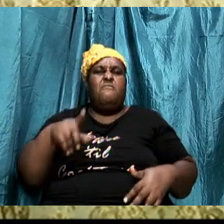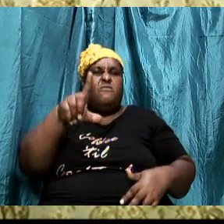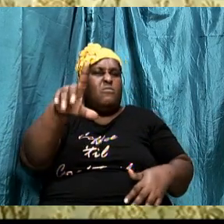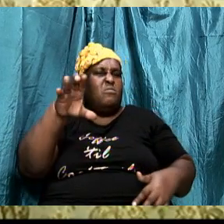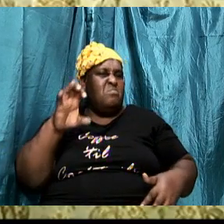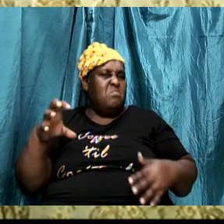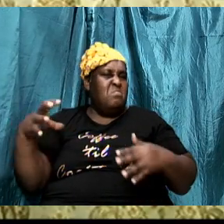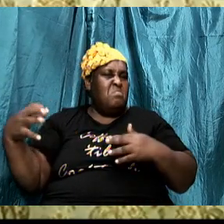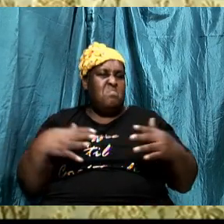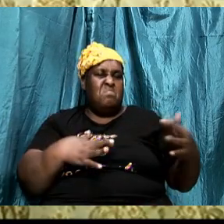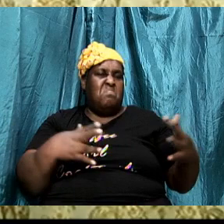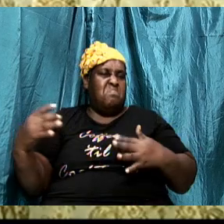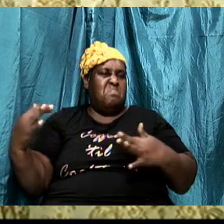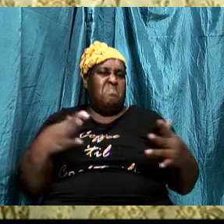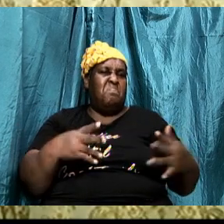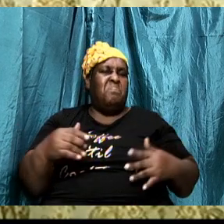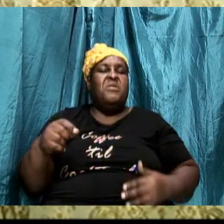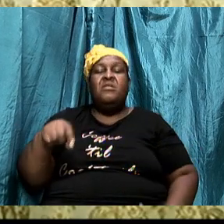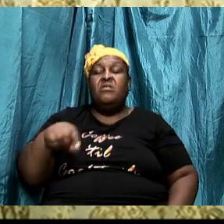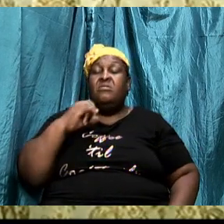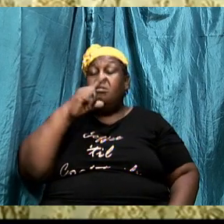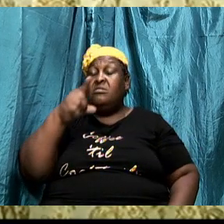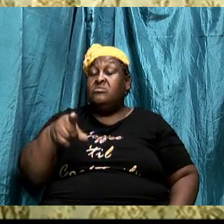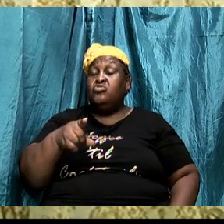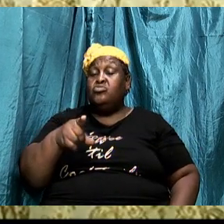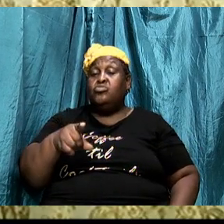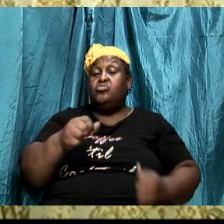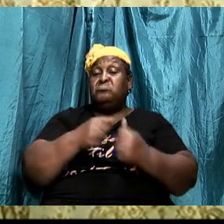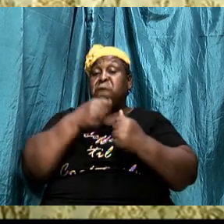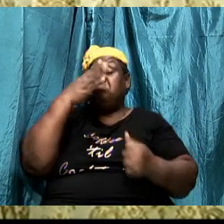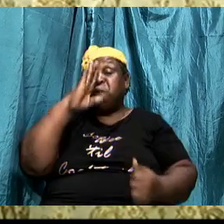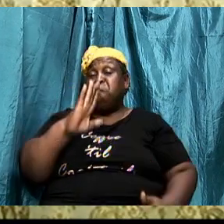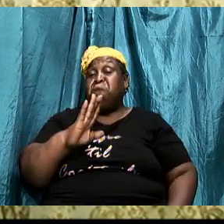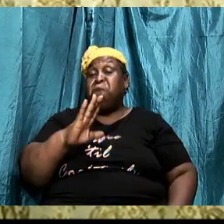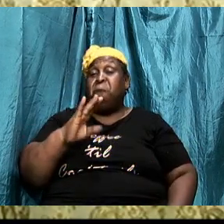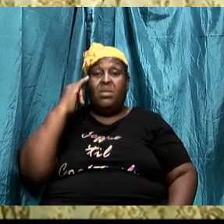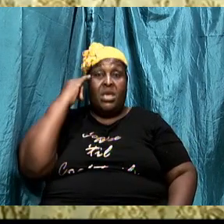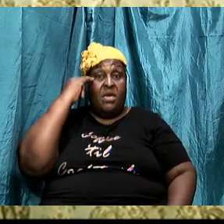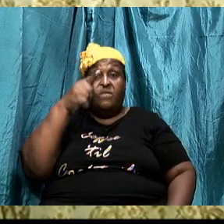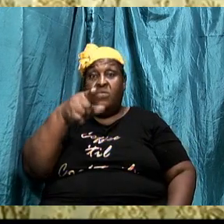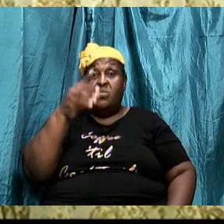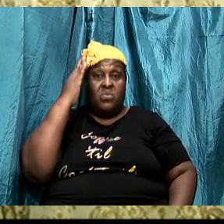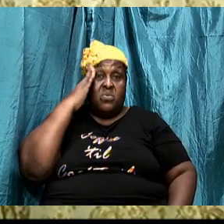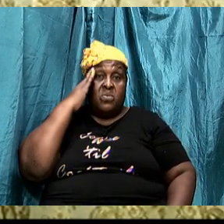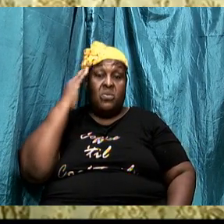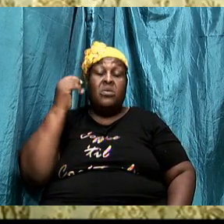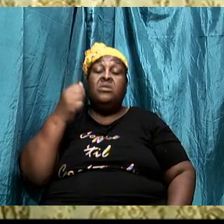and this is true with God if you know yourselves